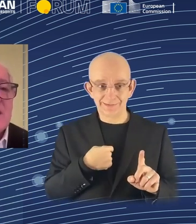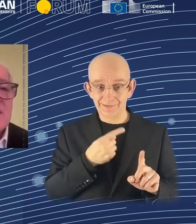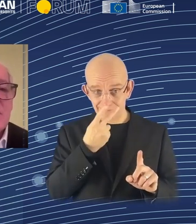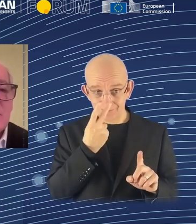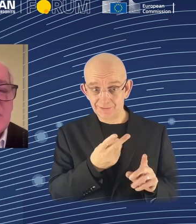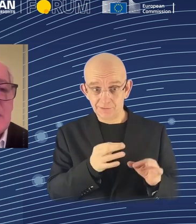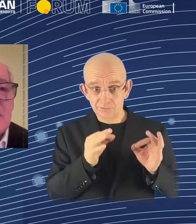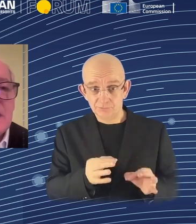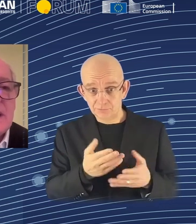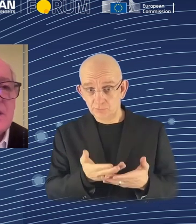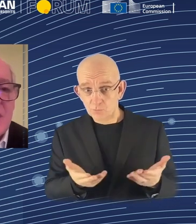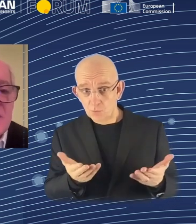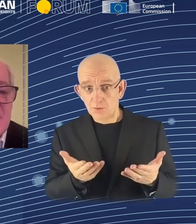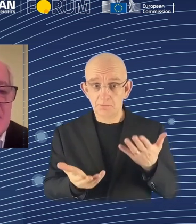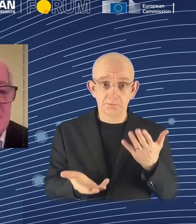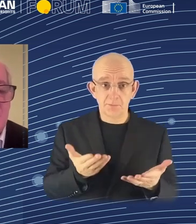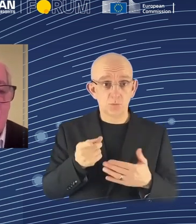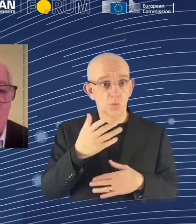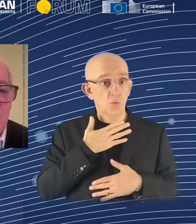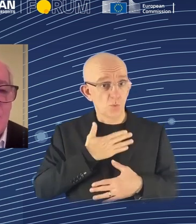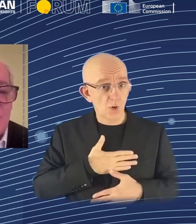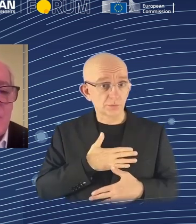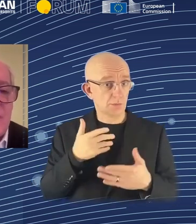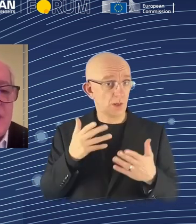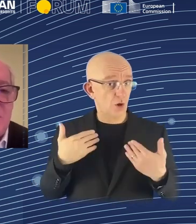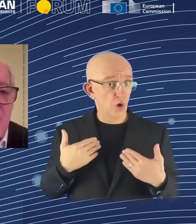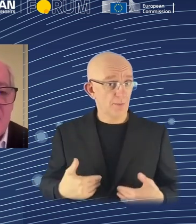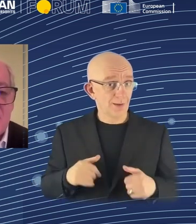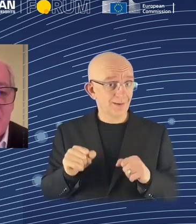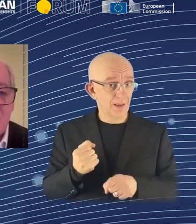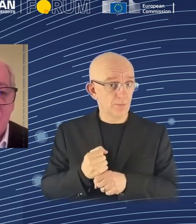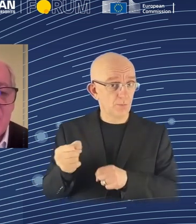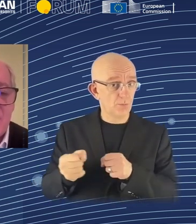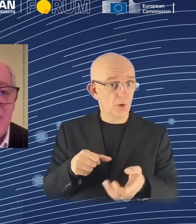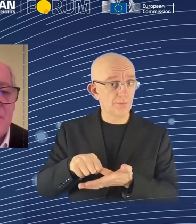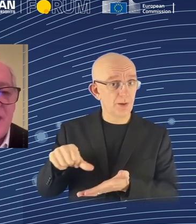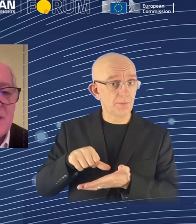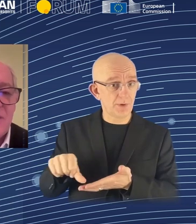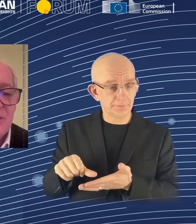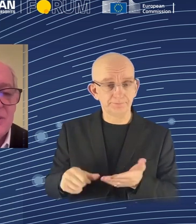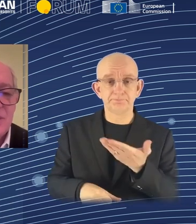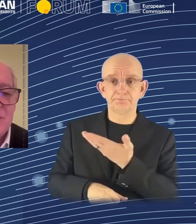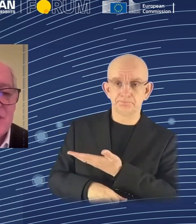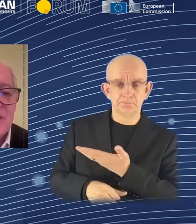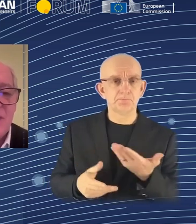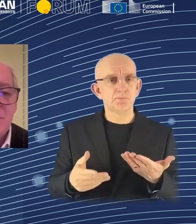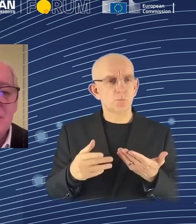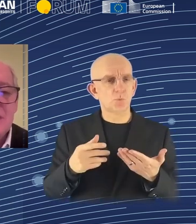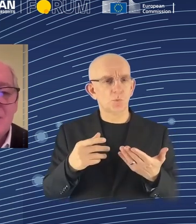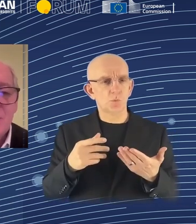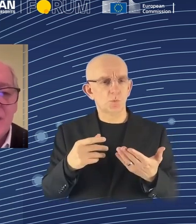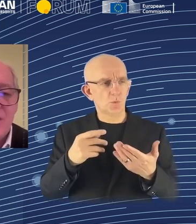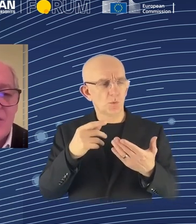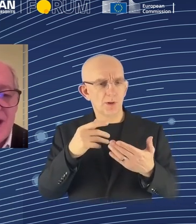So to understand the impacts of technology, I found it helpful to use this example,